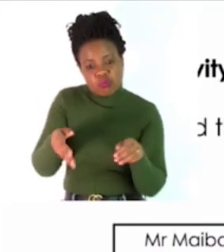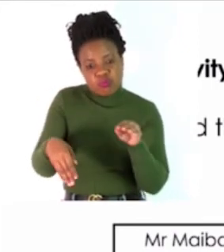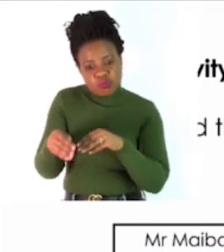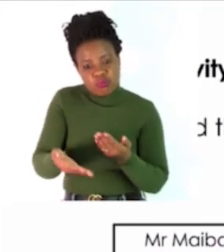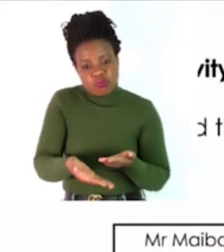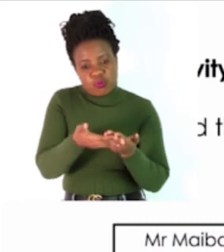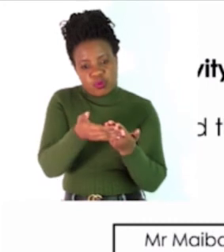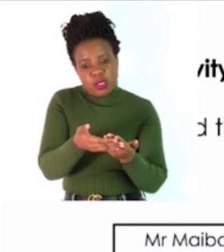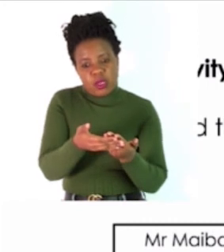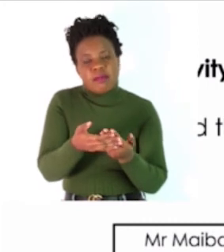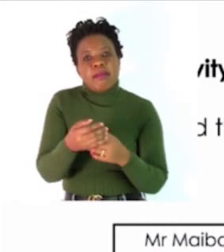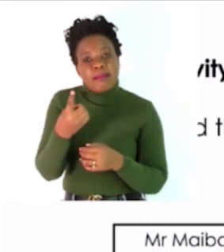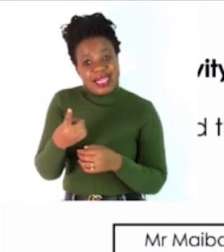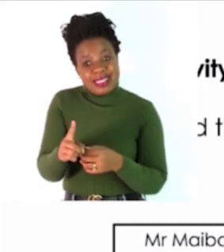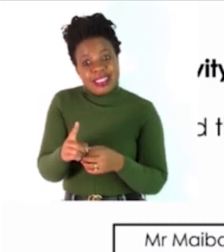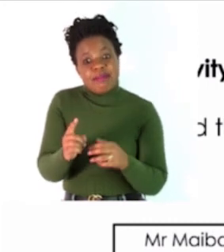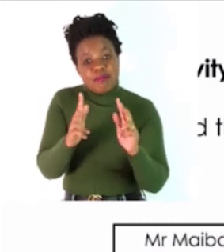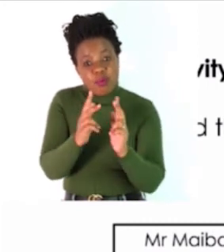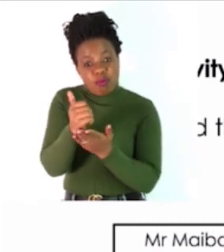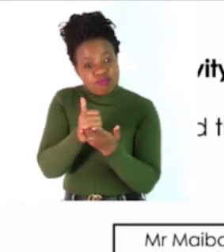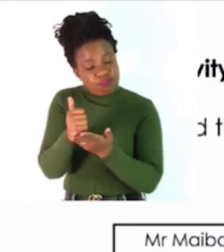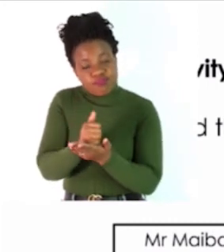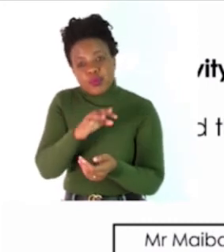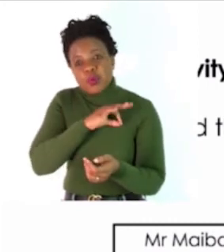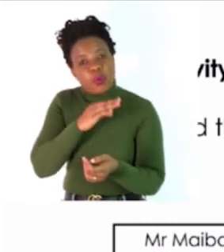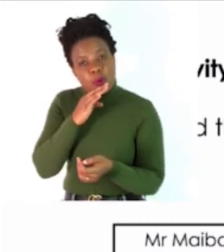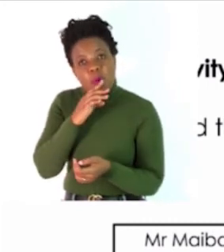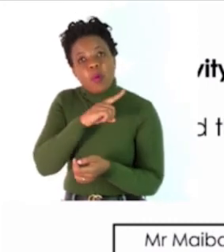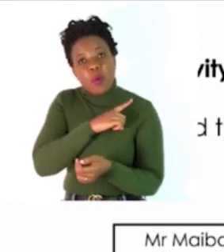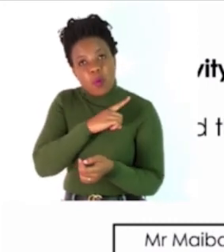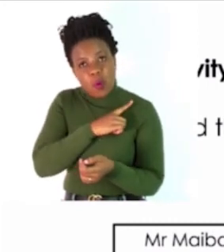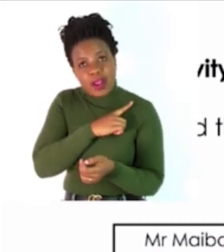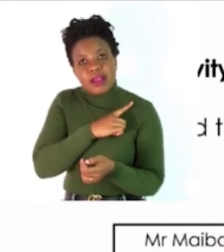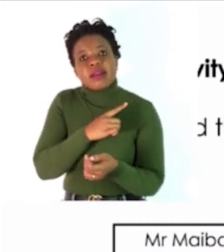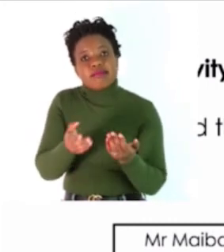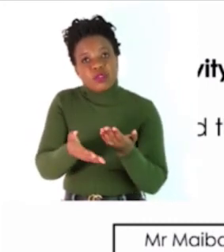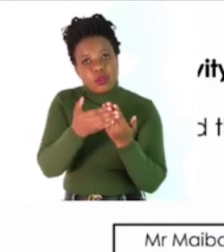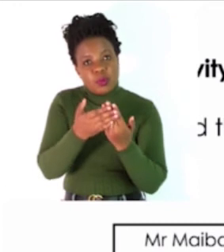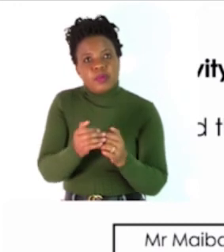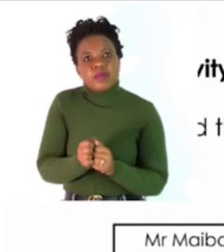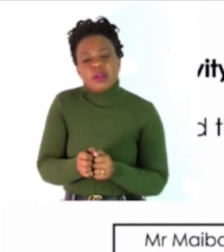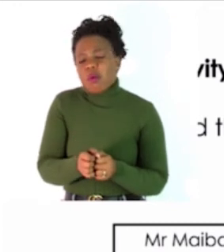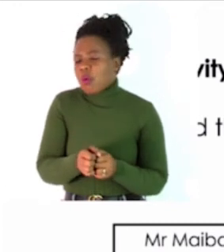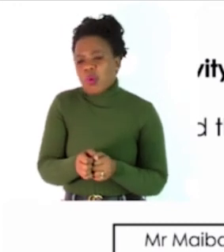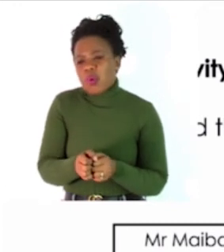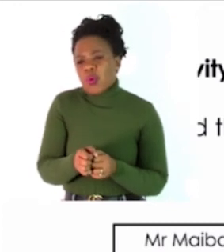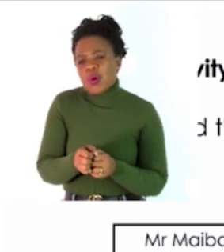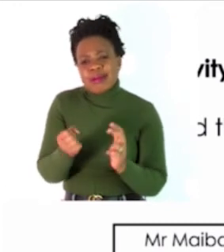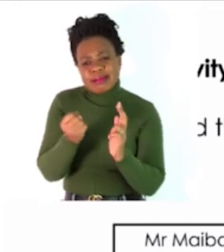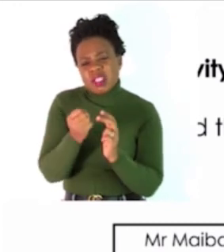off their debts. The thieves believe there is no better man than Mr. Maber,